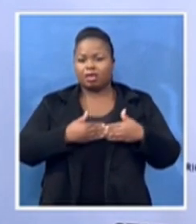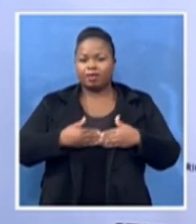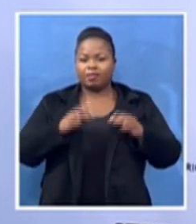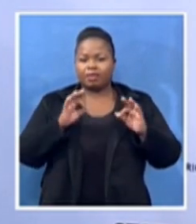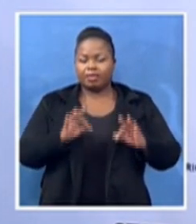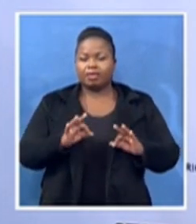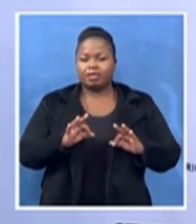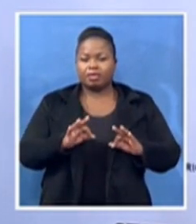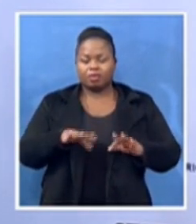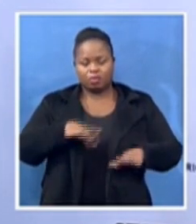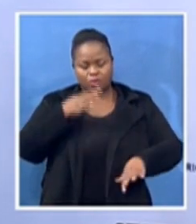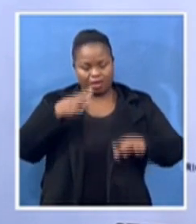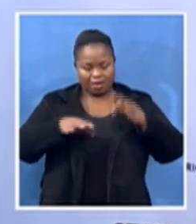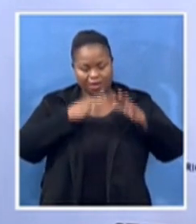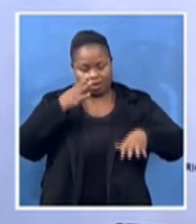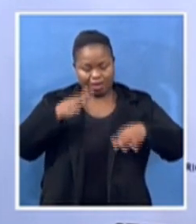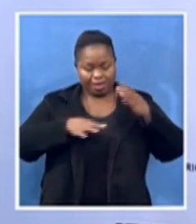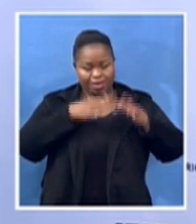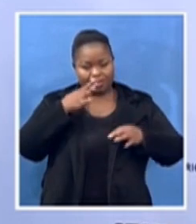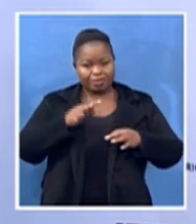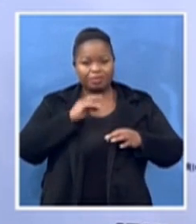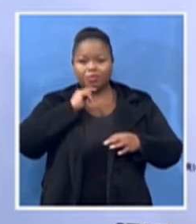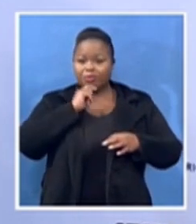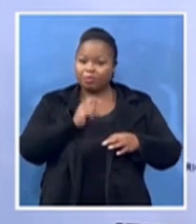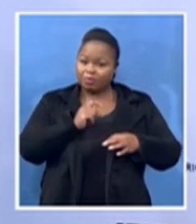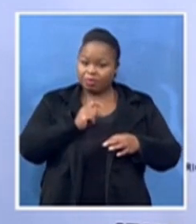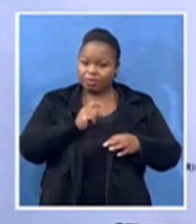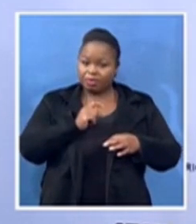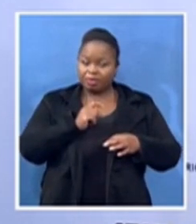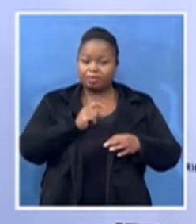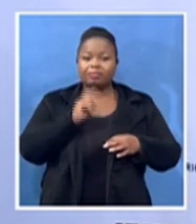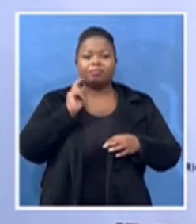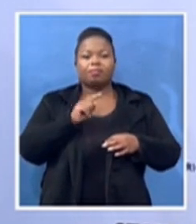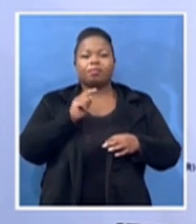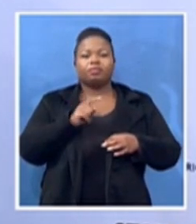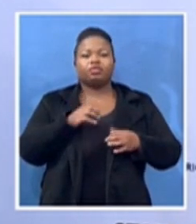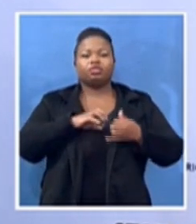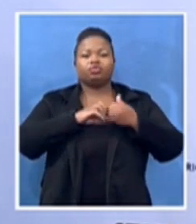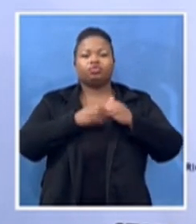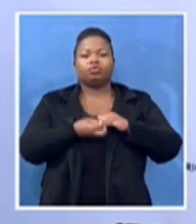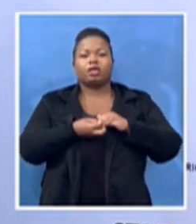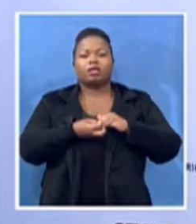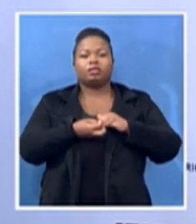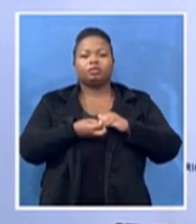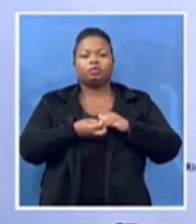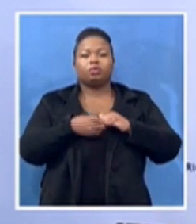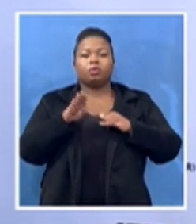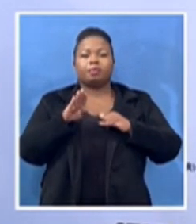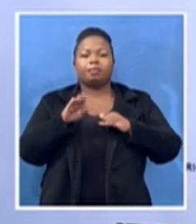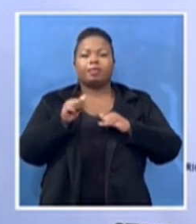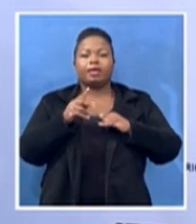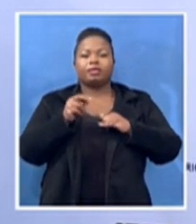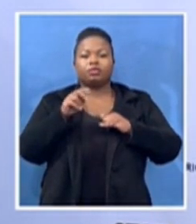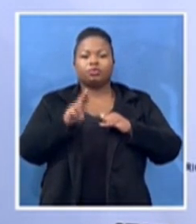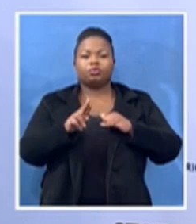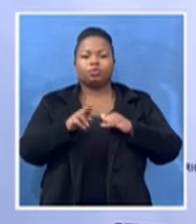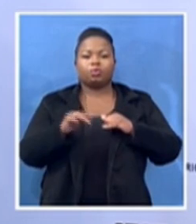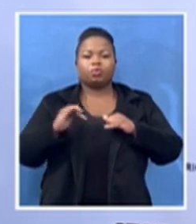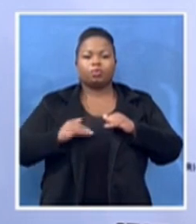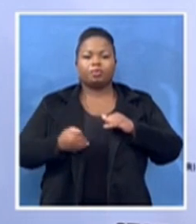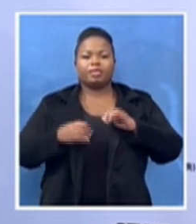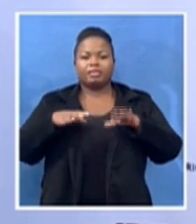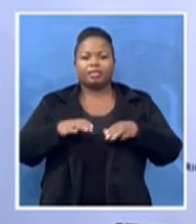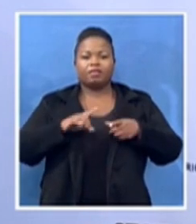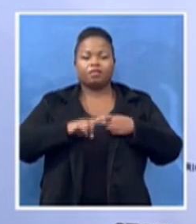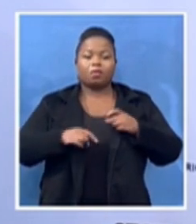they were trying to take the Bantu Women's League from Charlotte MacLight. And they said